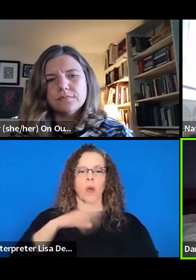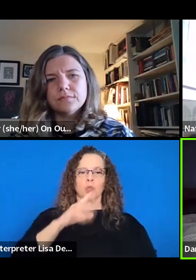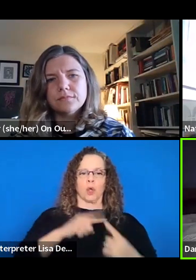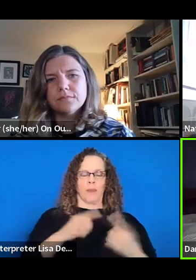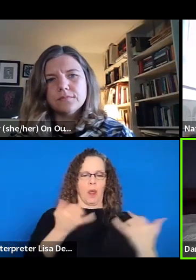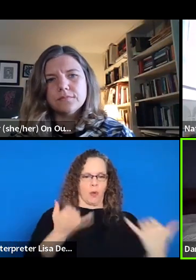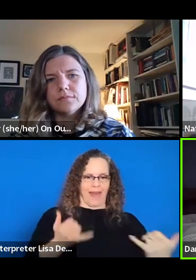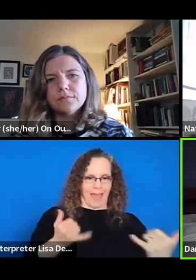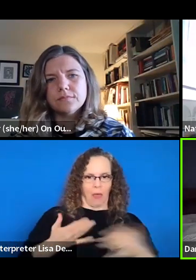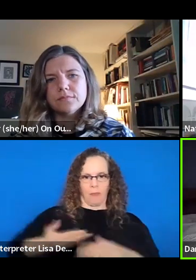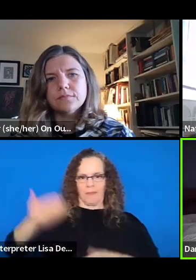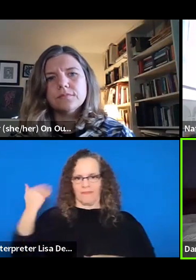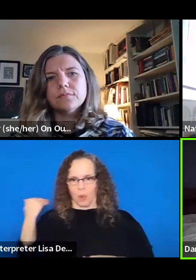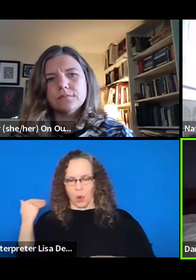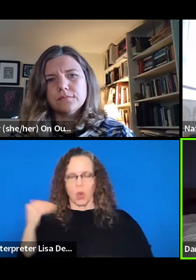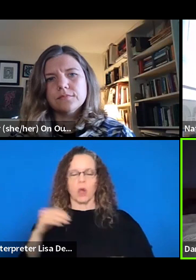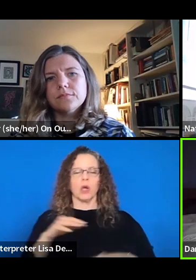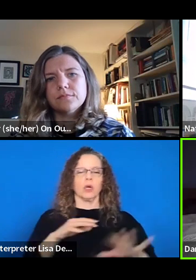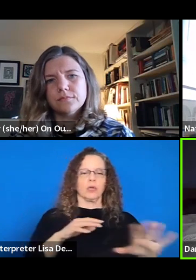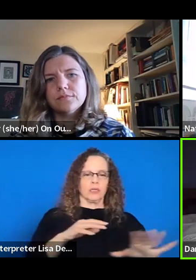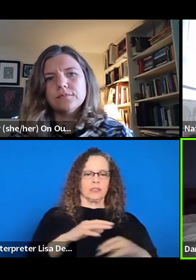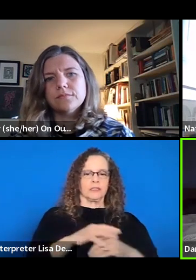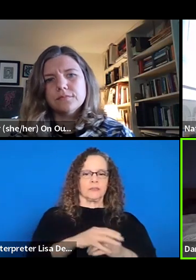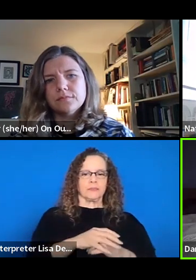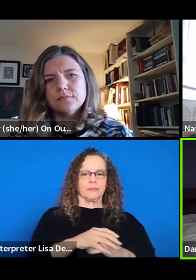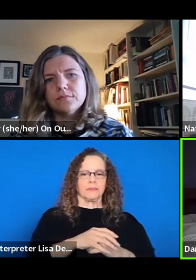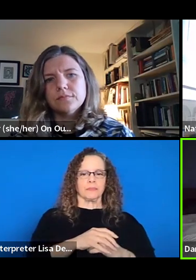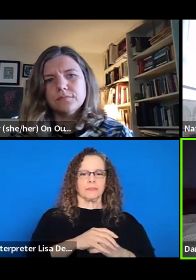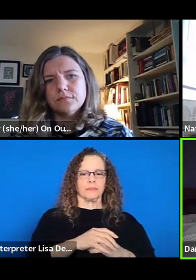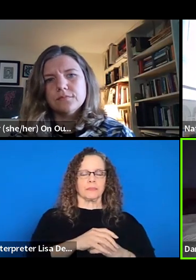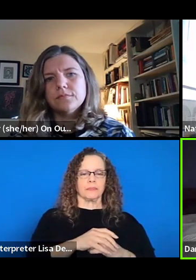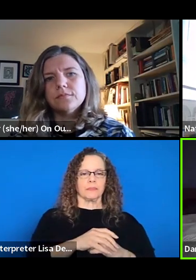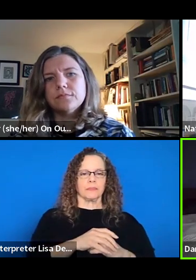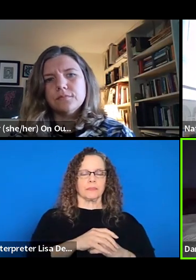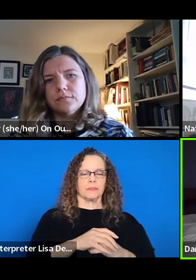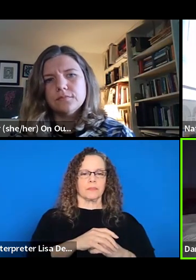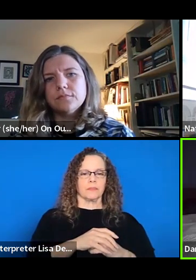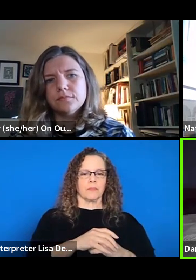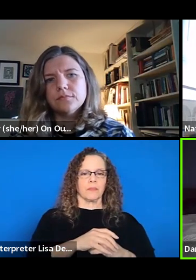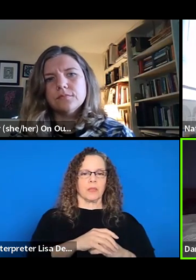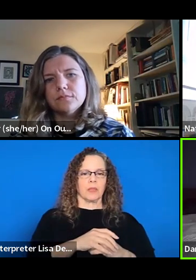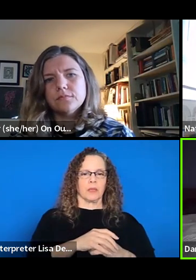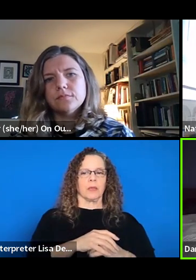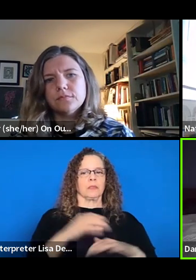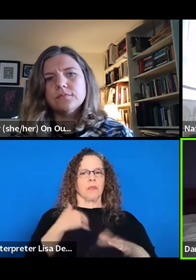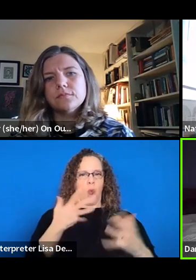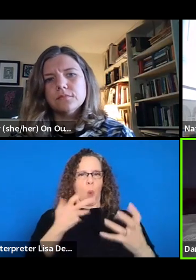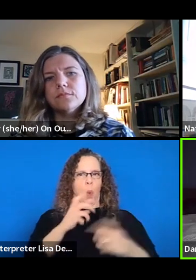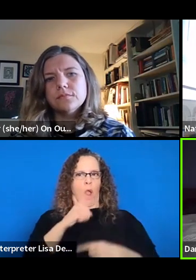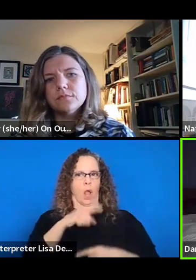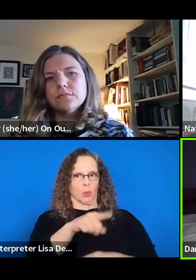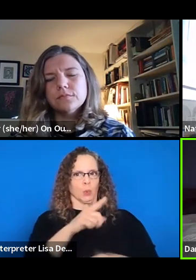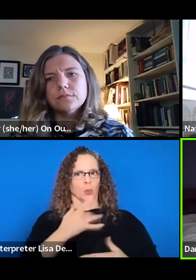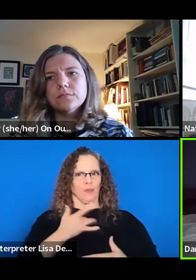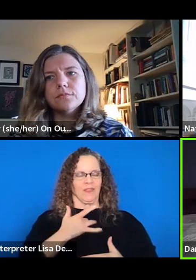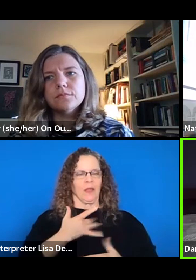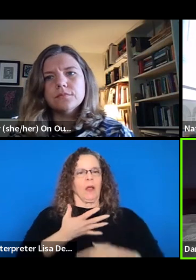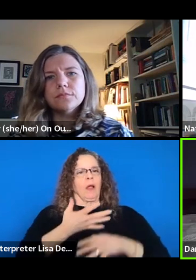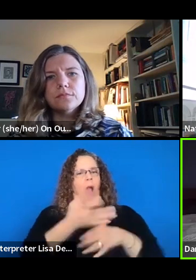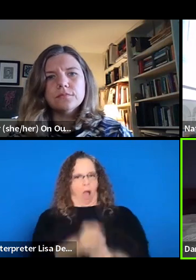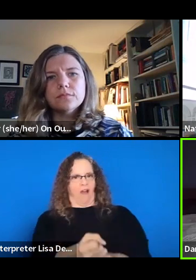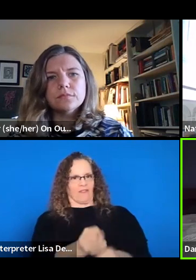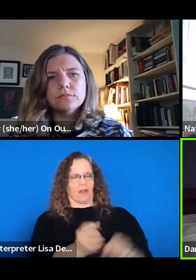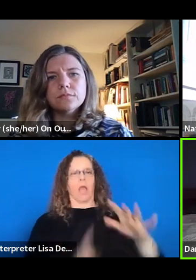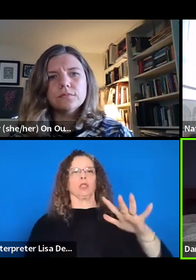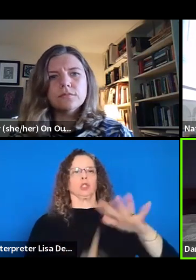we want you to take your rent so that you know where, where that's coming from and you're feeling secure and you're able to like mentally show up for this work. Right. And that was this